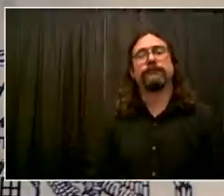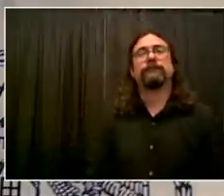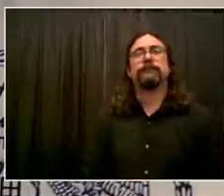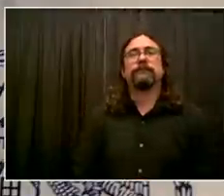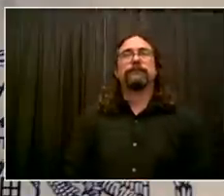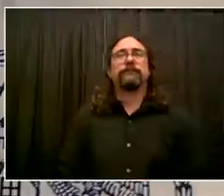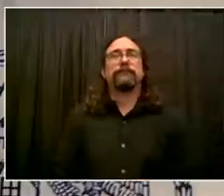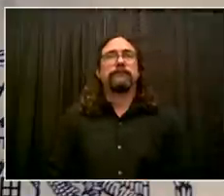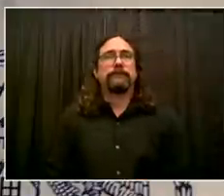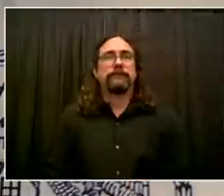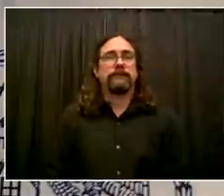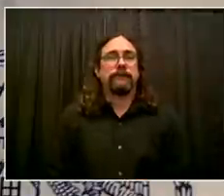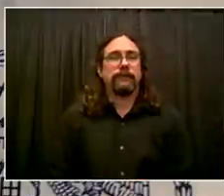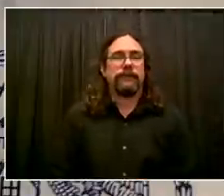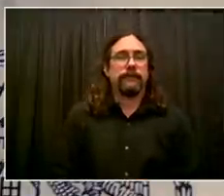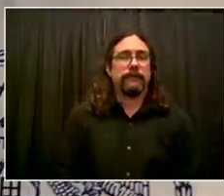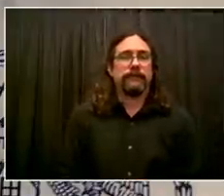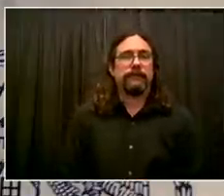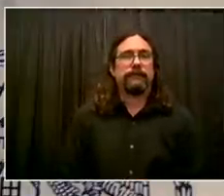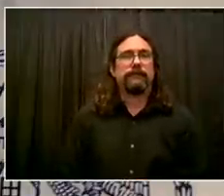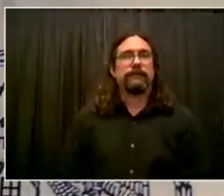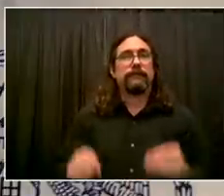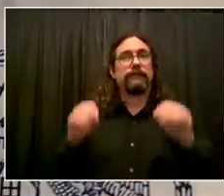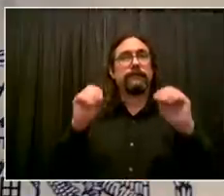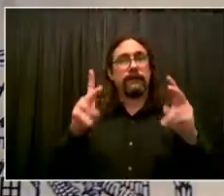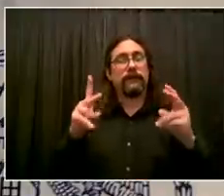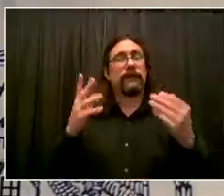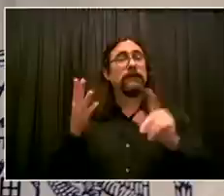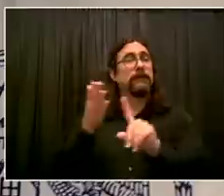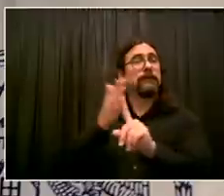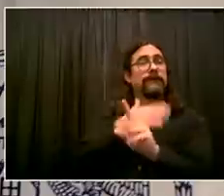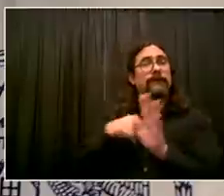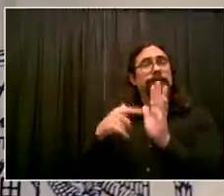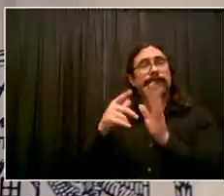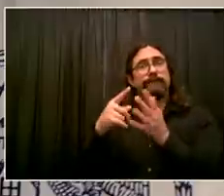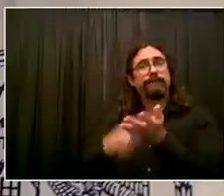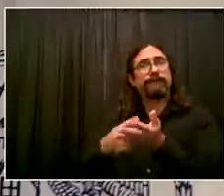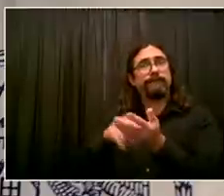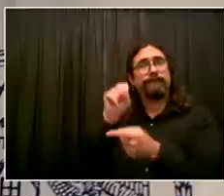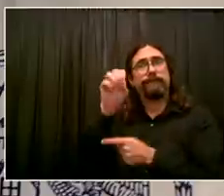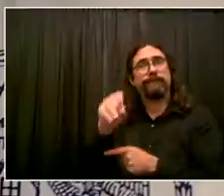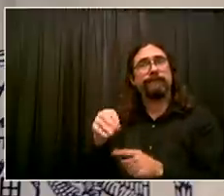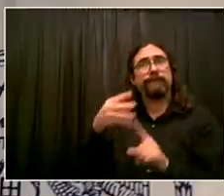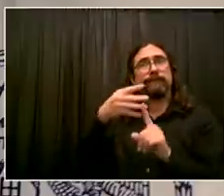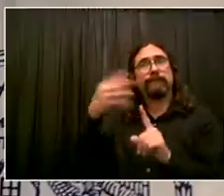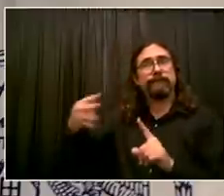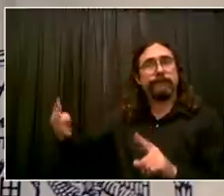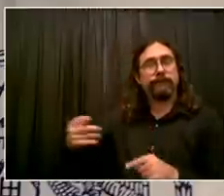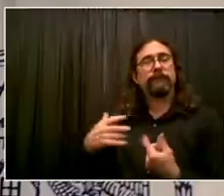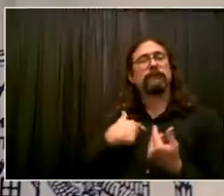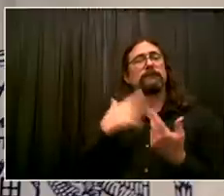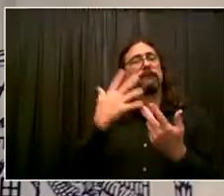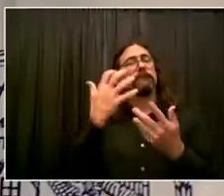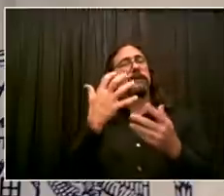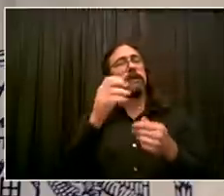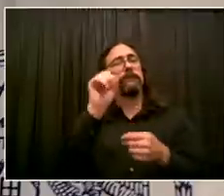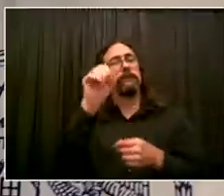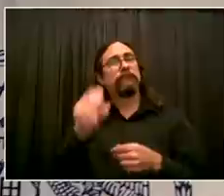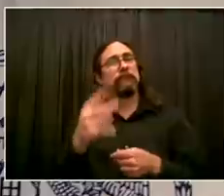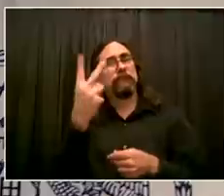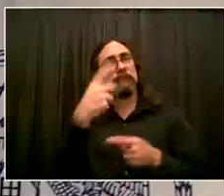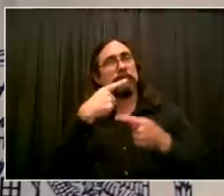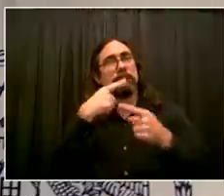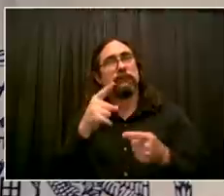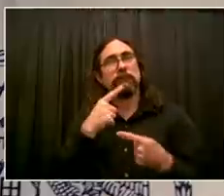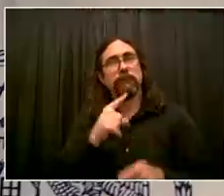Everybody, we're coming up on our indicators, as we do every day, but I'll give you two updates before. One on Rikers Island, and then some breaking news I